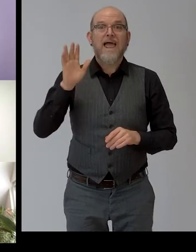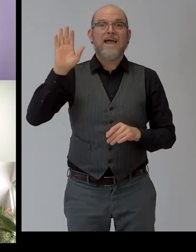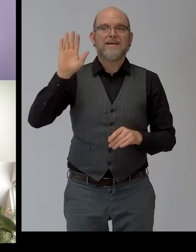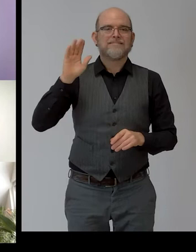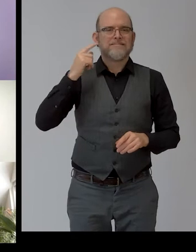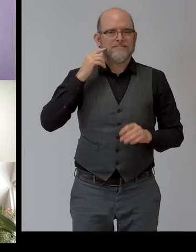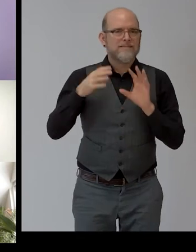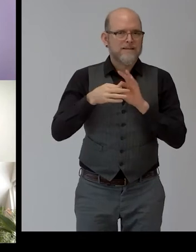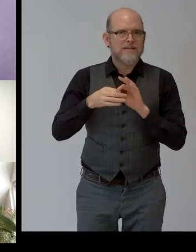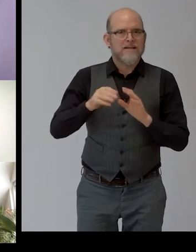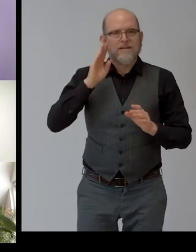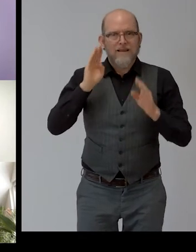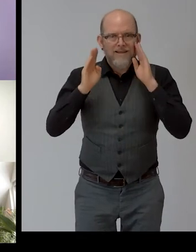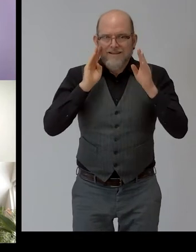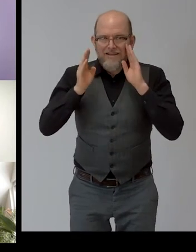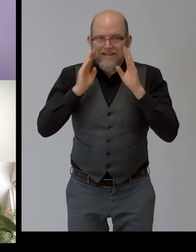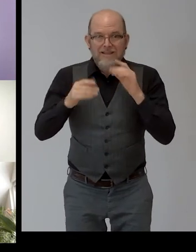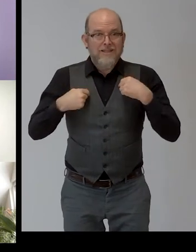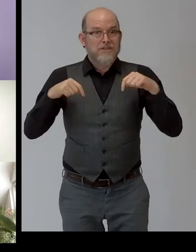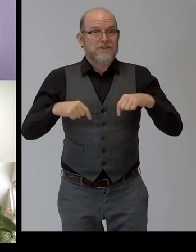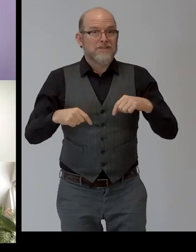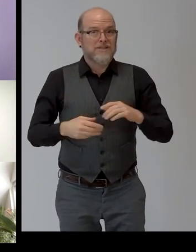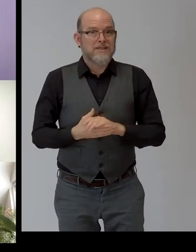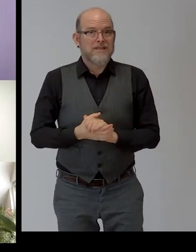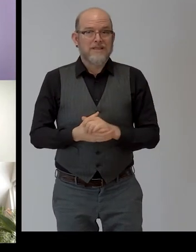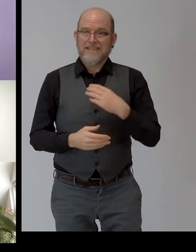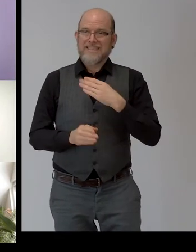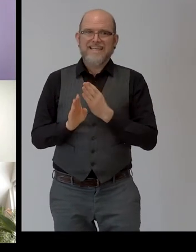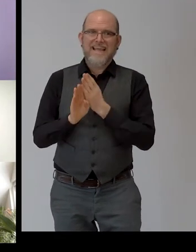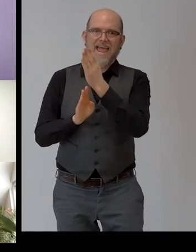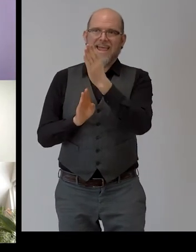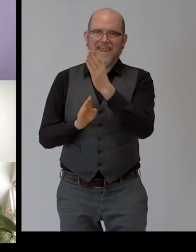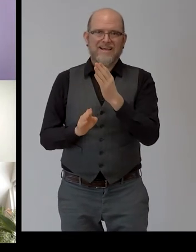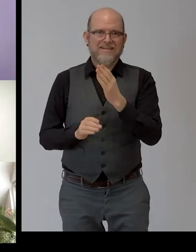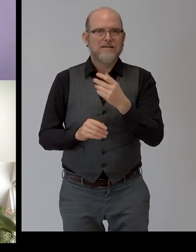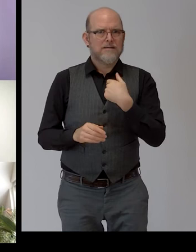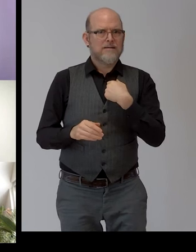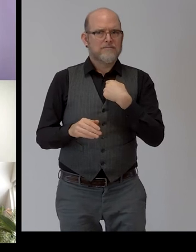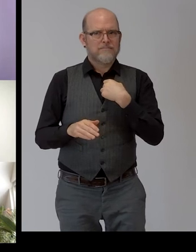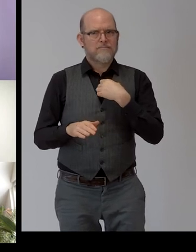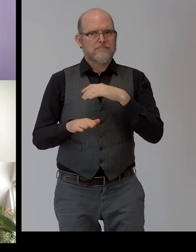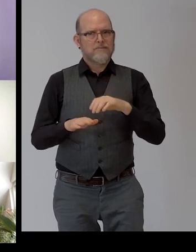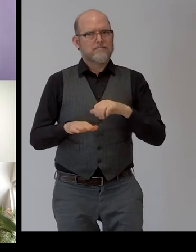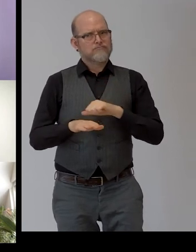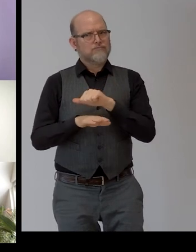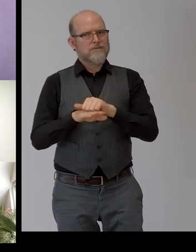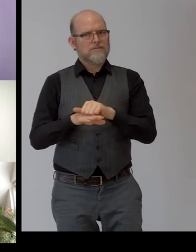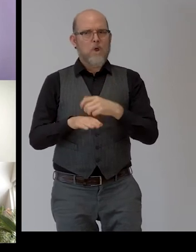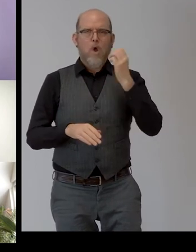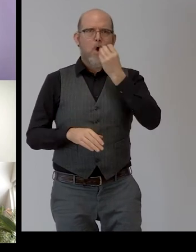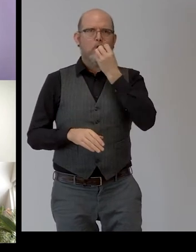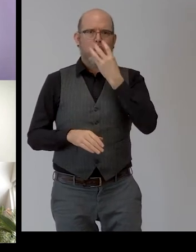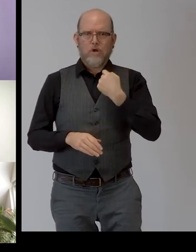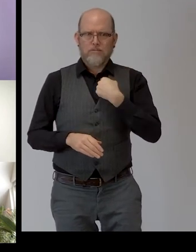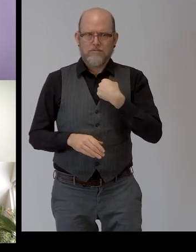Hello, everyone. This is Kerry Yeo from Hong Kong. This is our great honor to be recognized by the Zero Project Award. I'm the